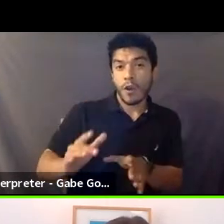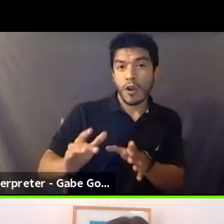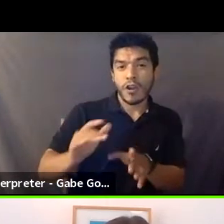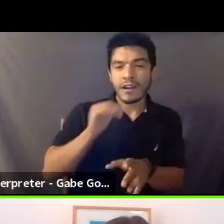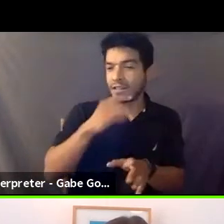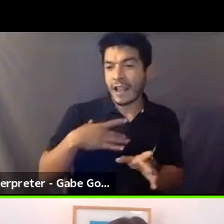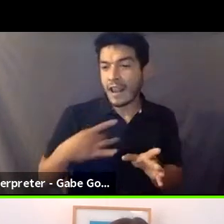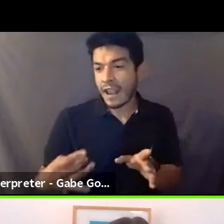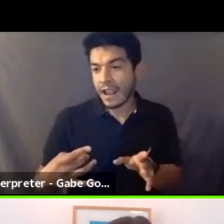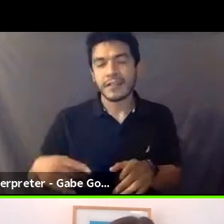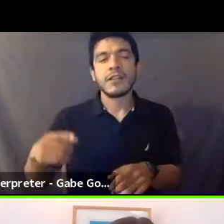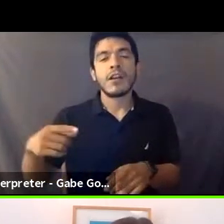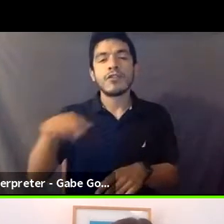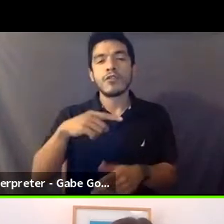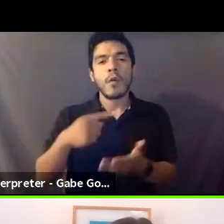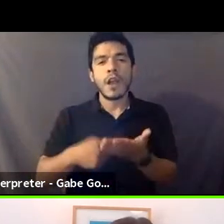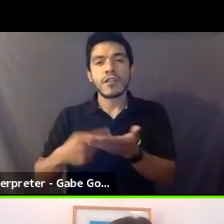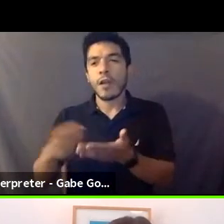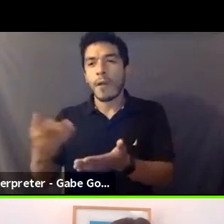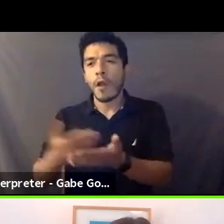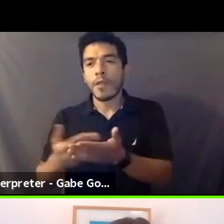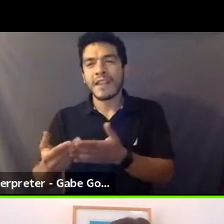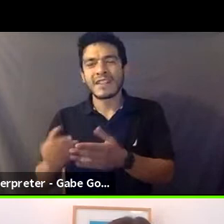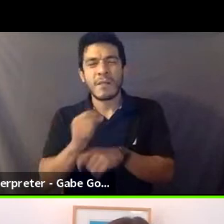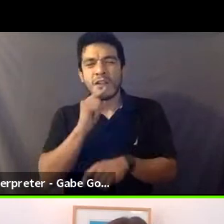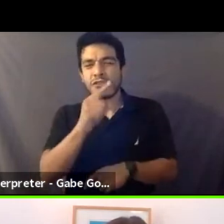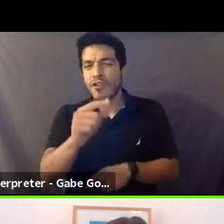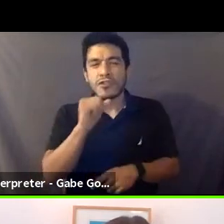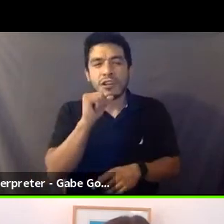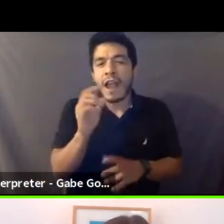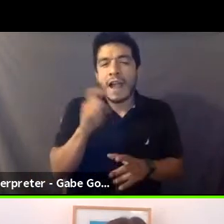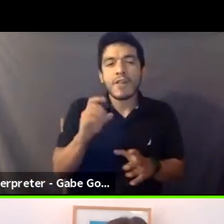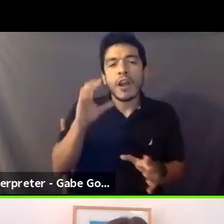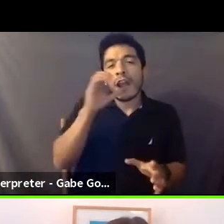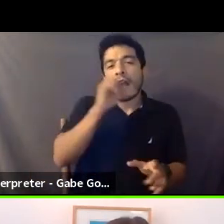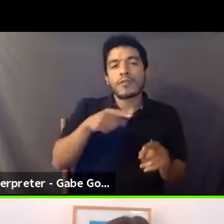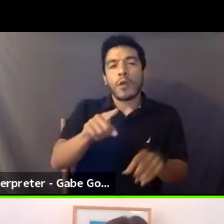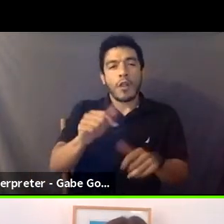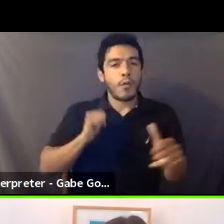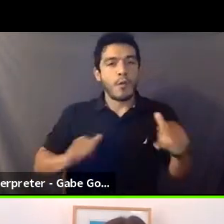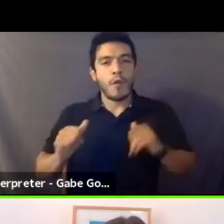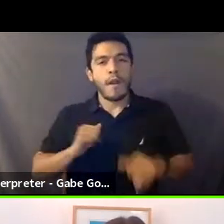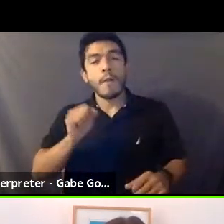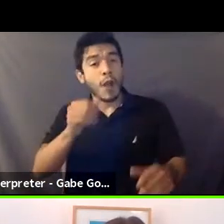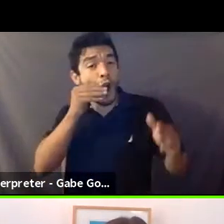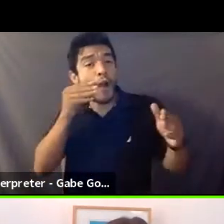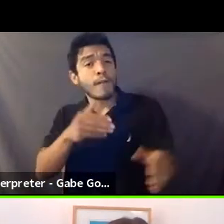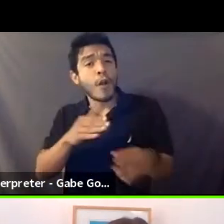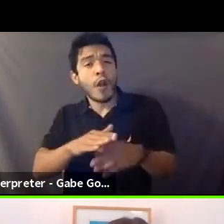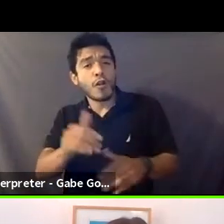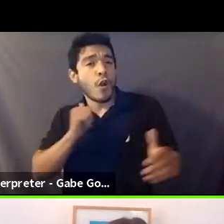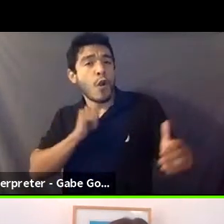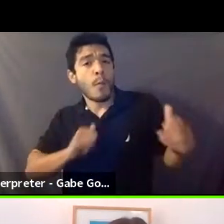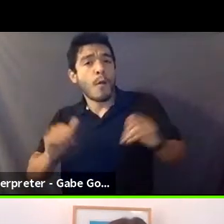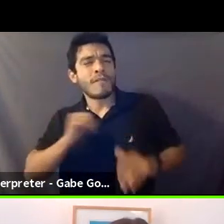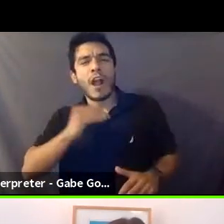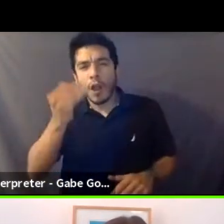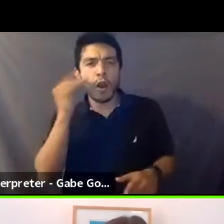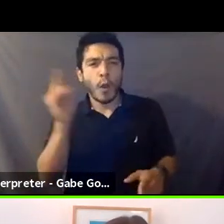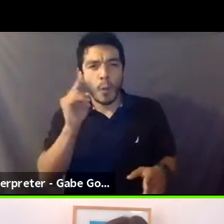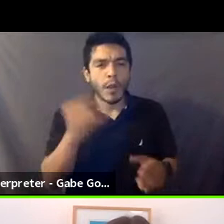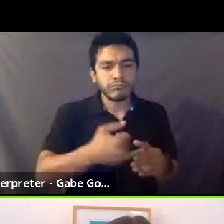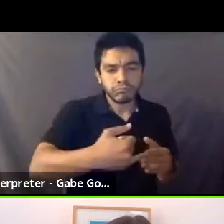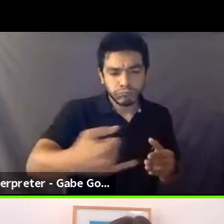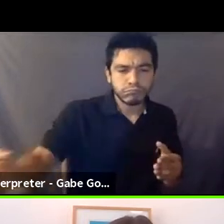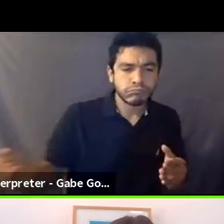explicitly so that there is no guesswork when you're performing. So you can just focus on your performance and giving, giving, you know,